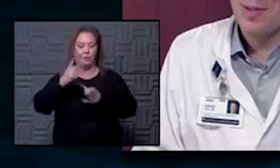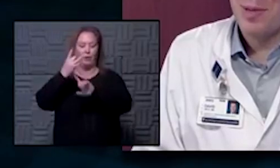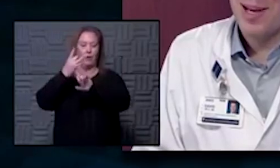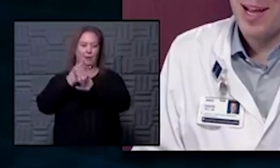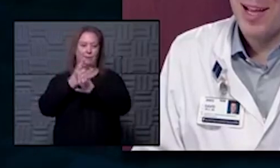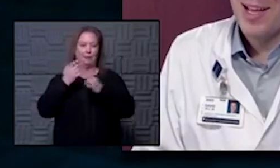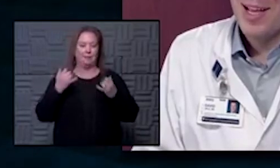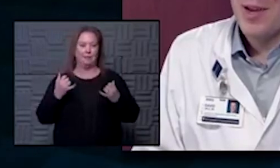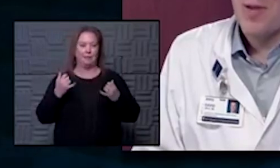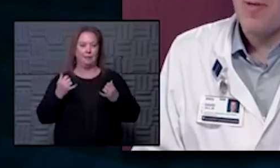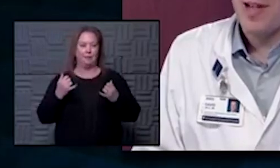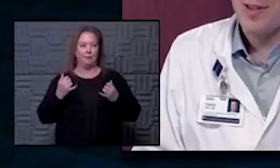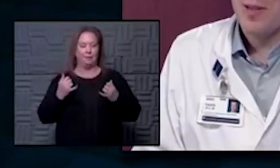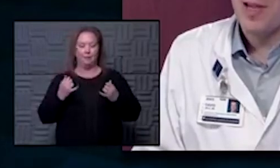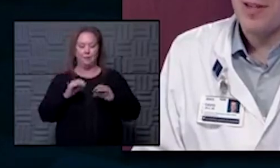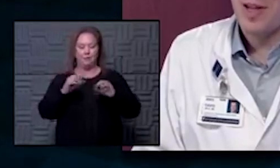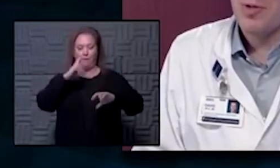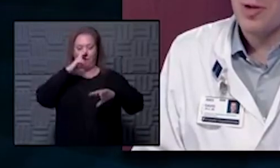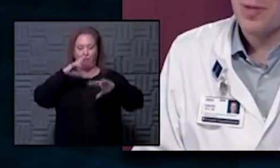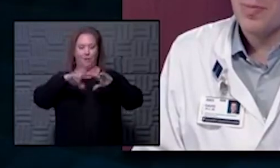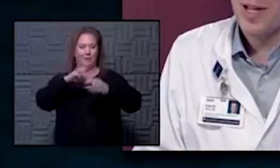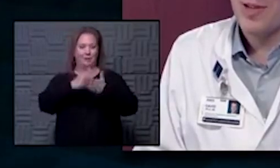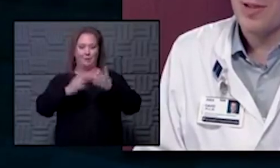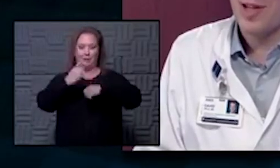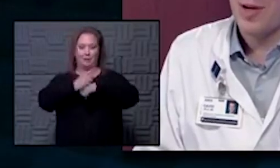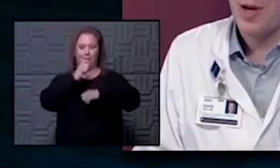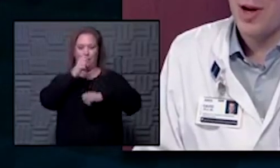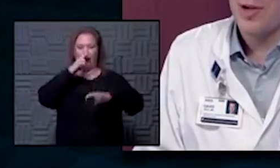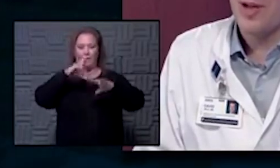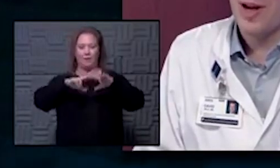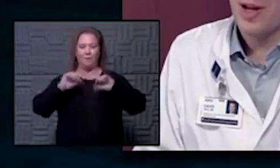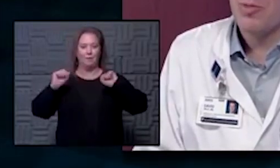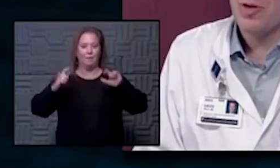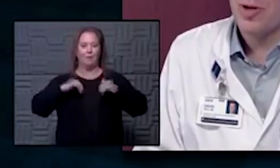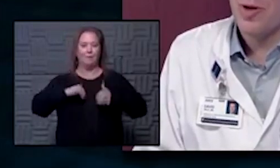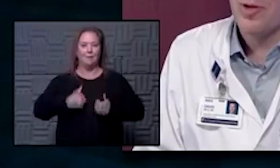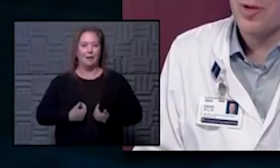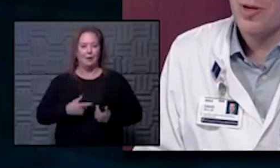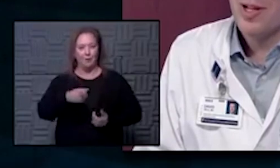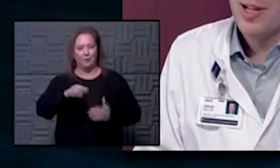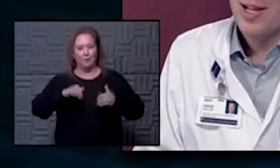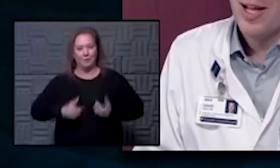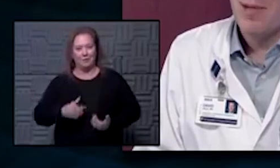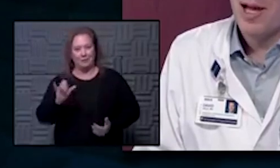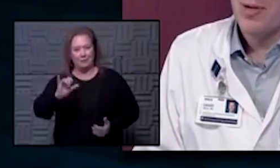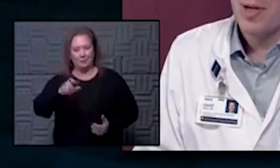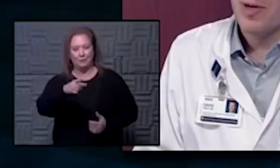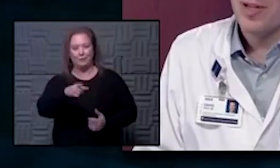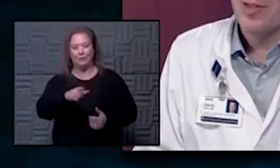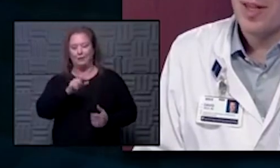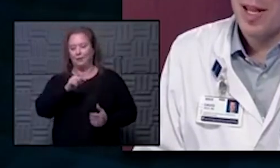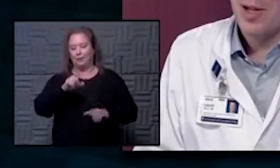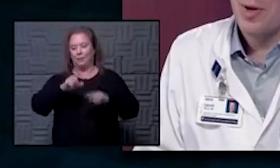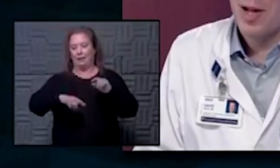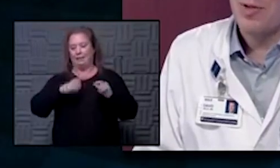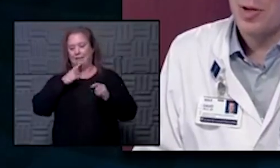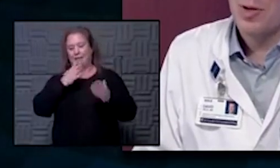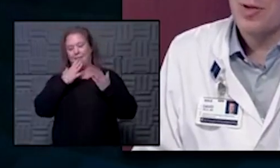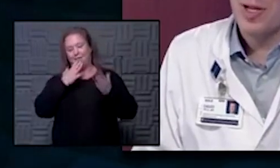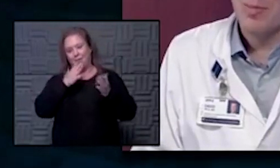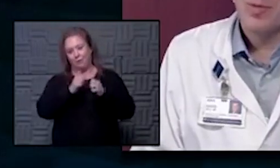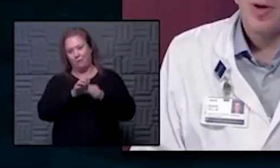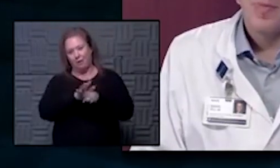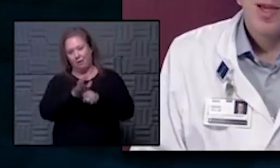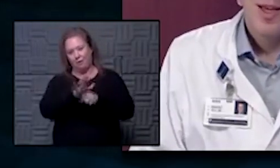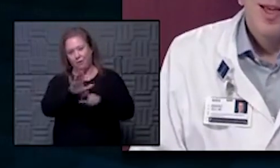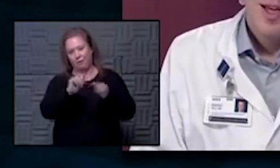months it's been uh no fun some days i'm sure just like we all are tired i'm sure you are too and i don't think we can say thank you enough to you